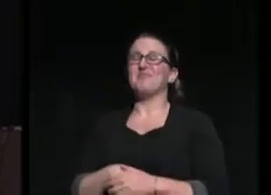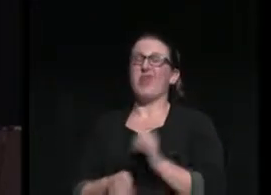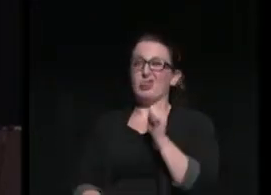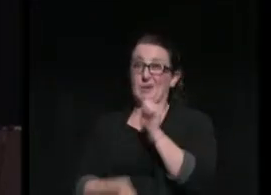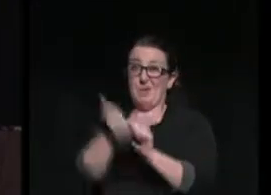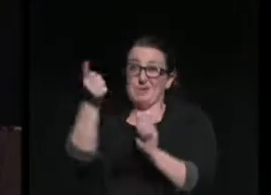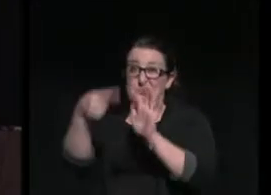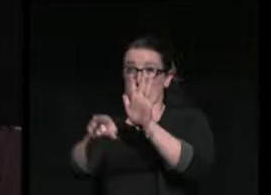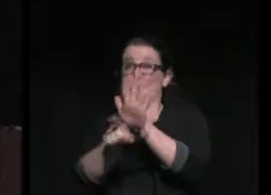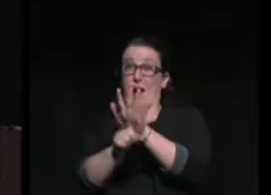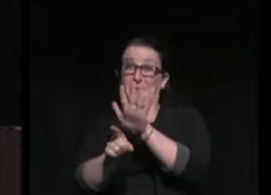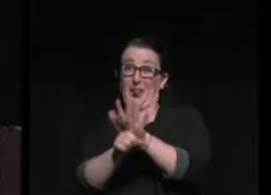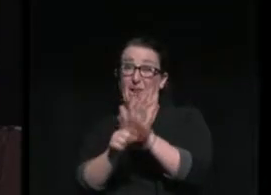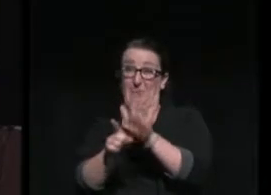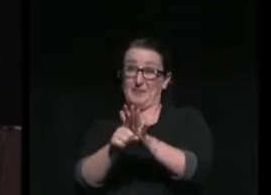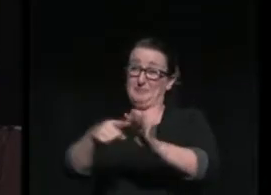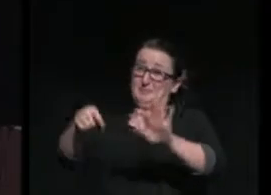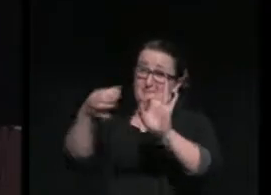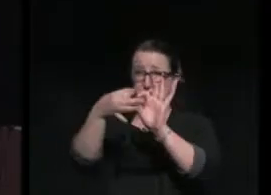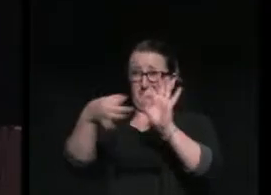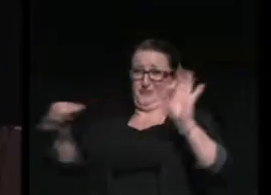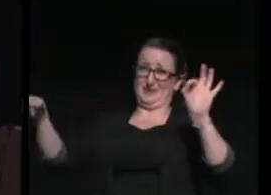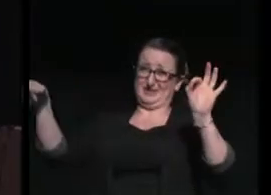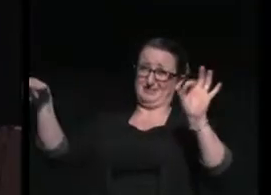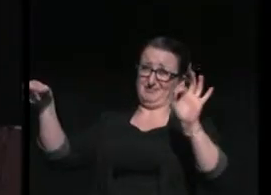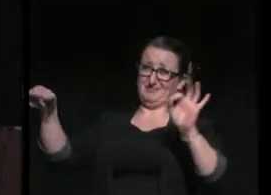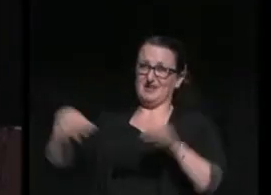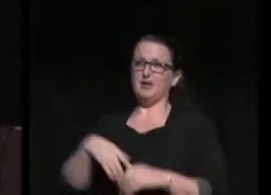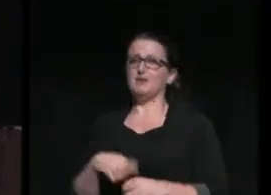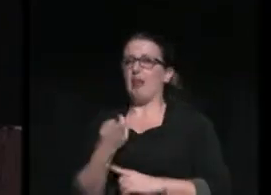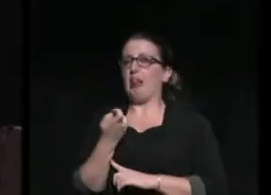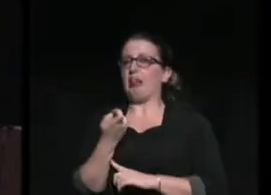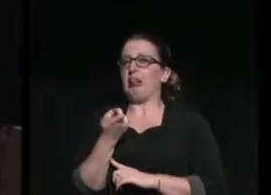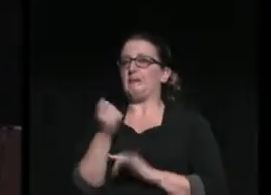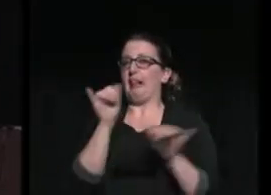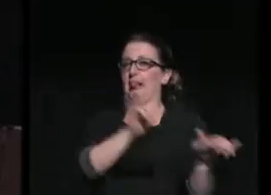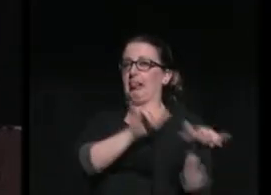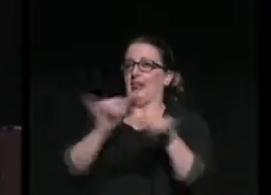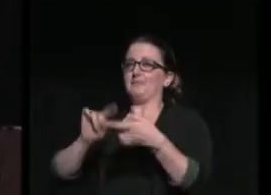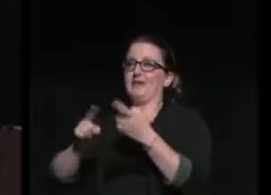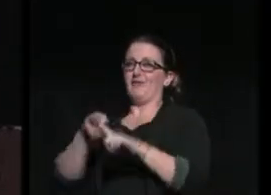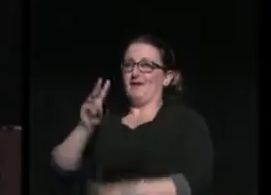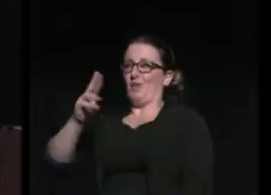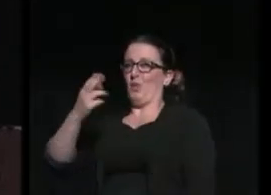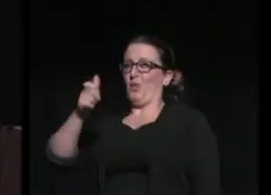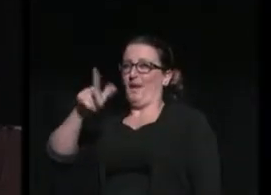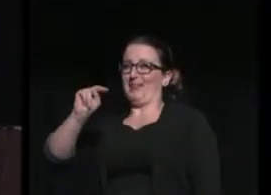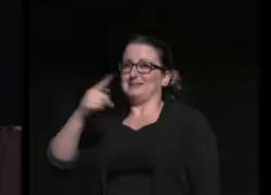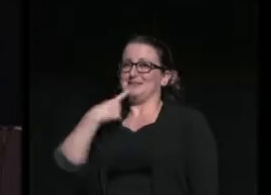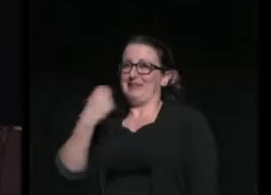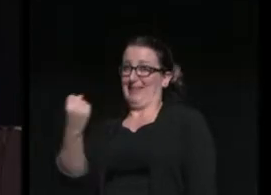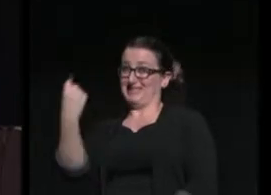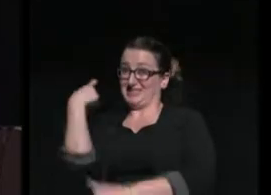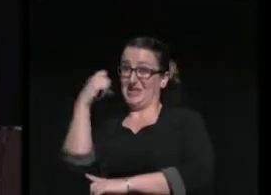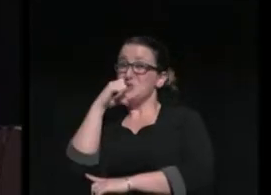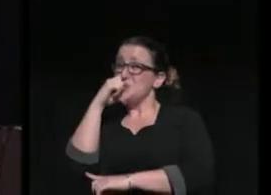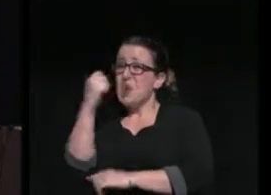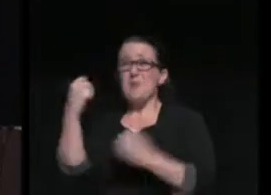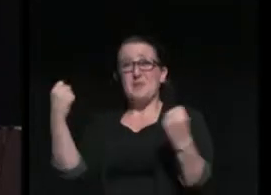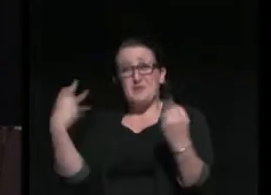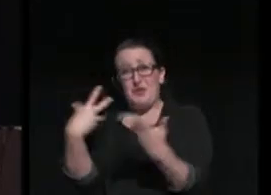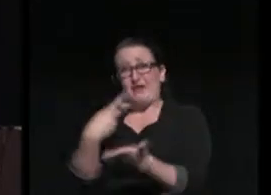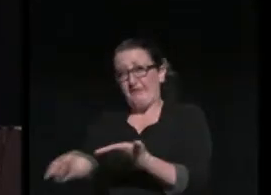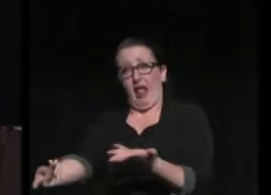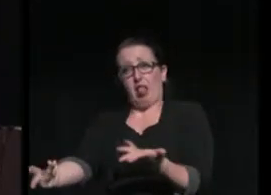piece of wisdom being doled out on days like this is a little bit like my friend Jim Whelan said last year, don't be afraid to